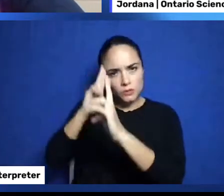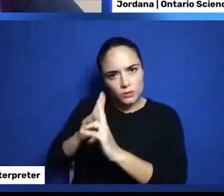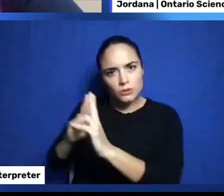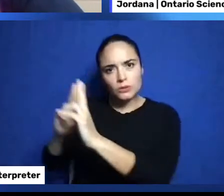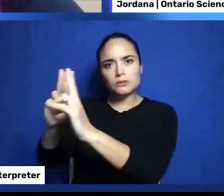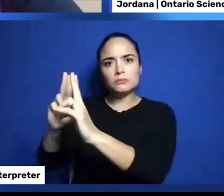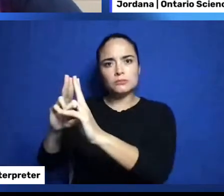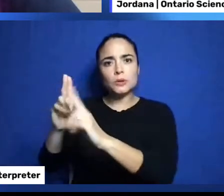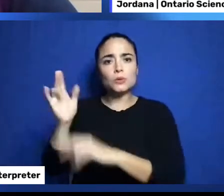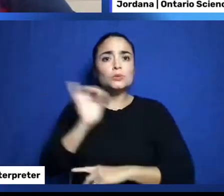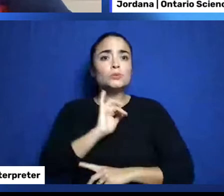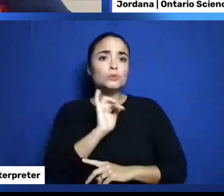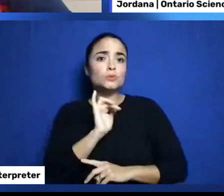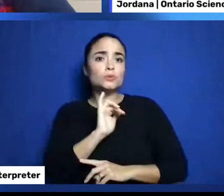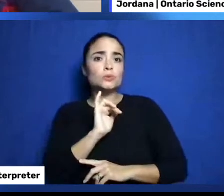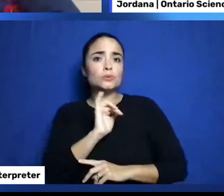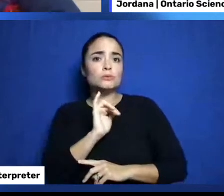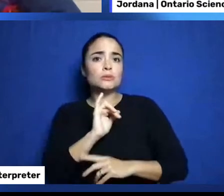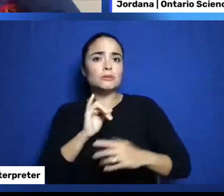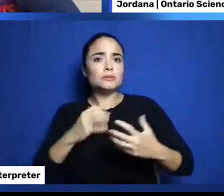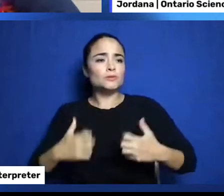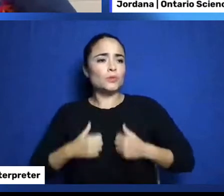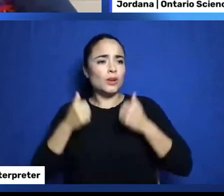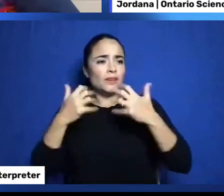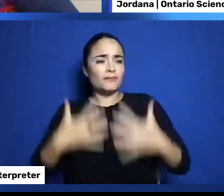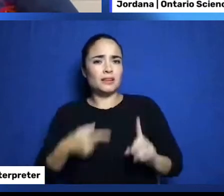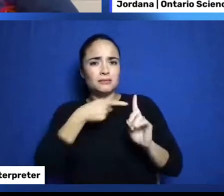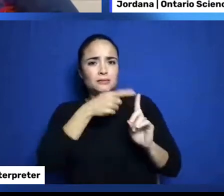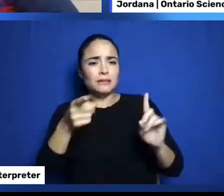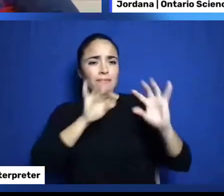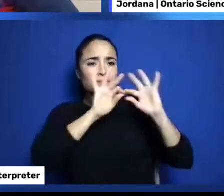families, and communities of those who continue to grieve.